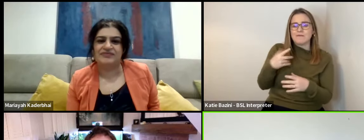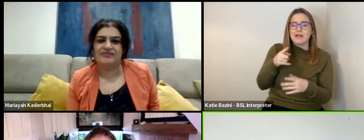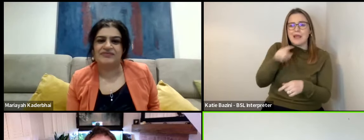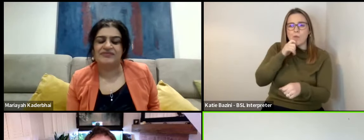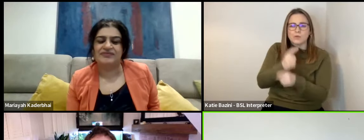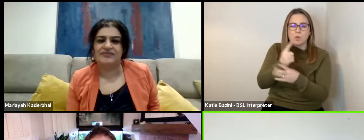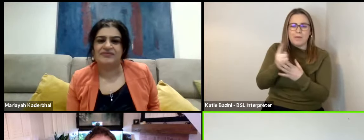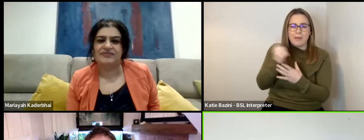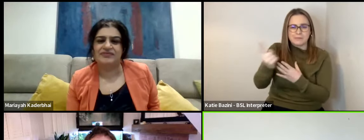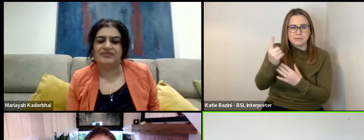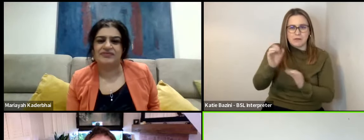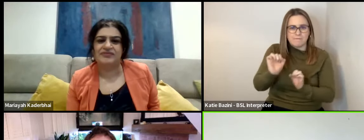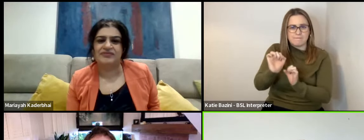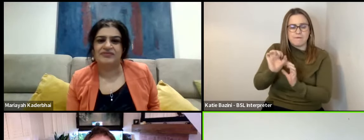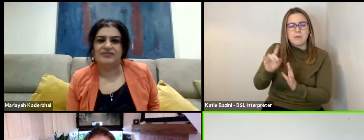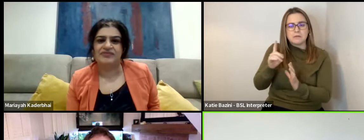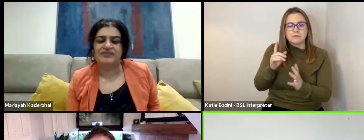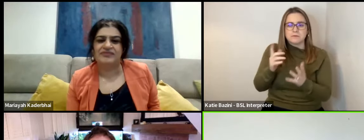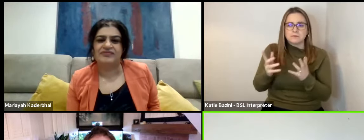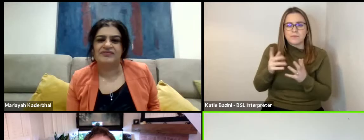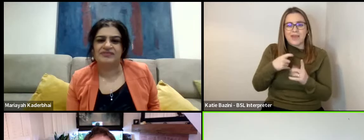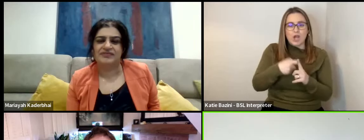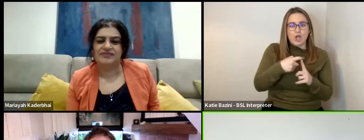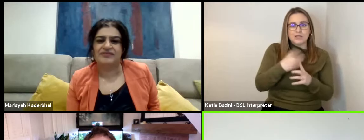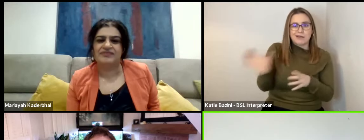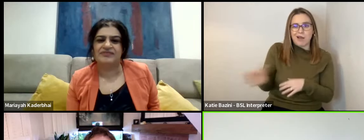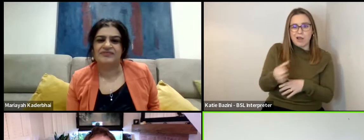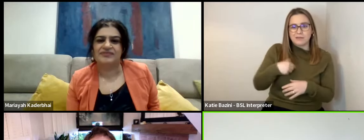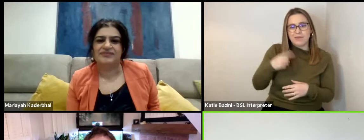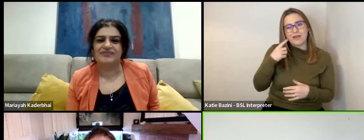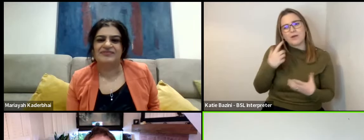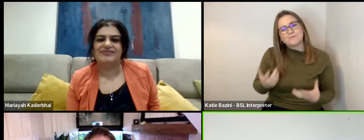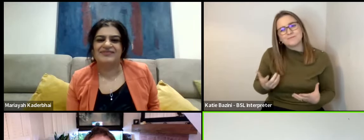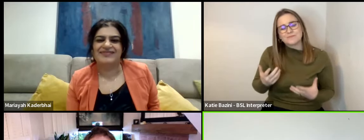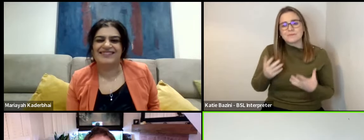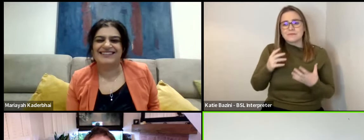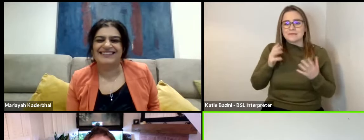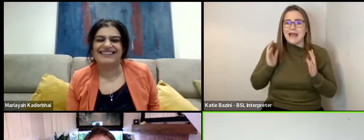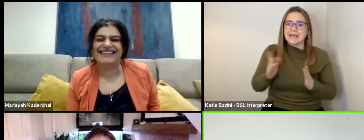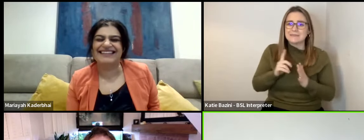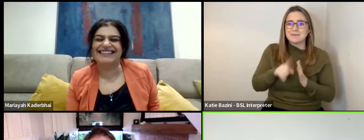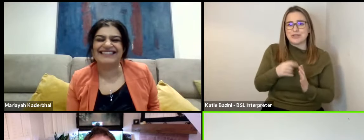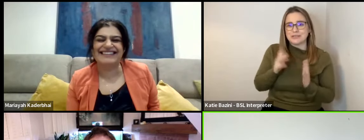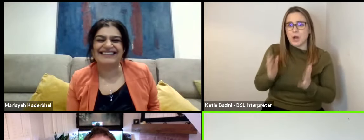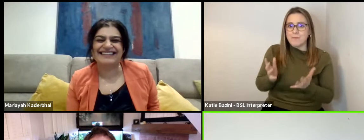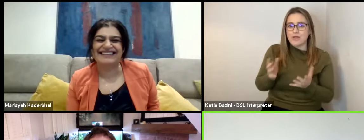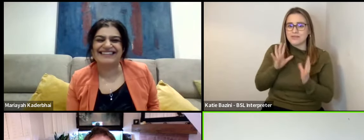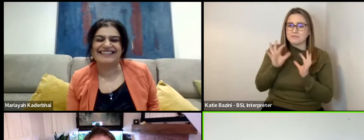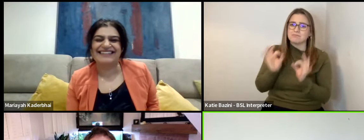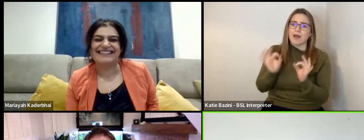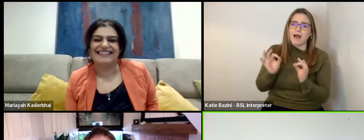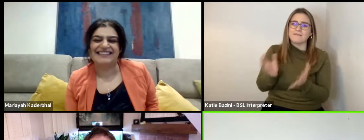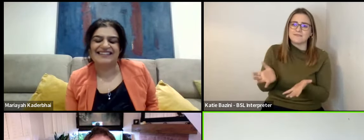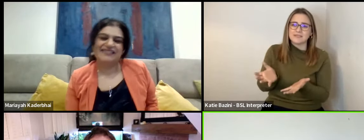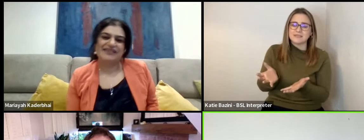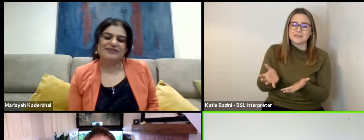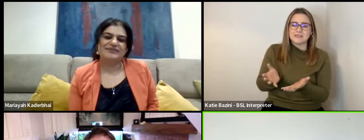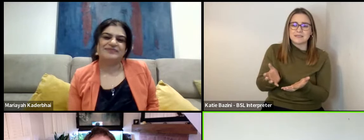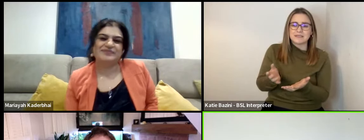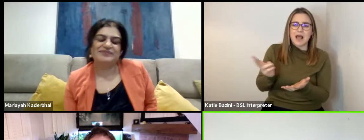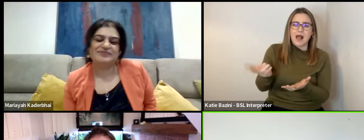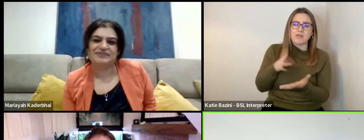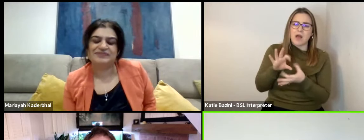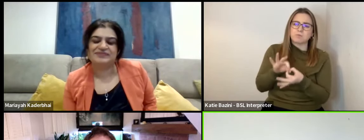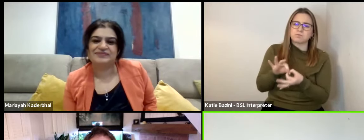obviously, but then Kirsten got cast and I was like, come on, it's got to be Jesse. This is just perfect. And they're so